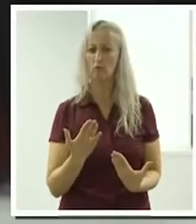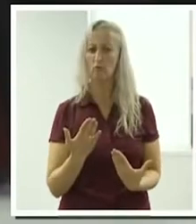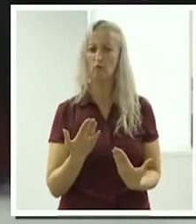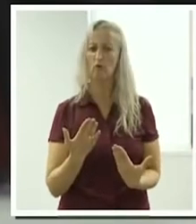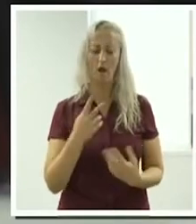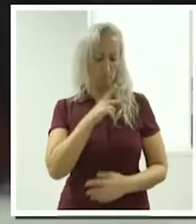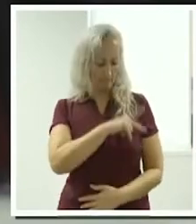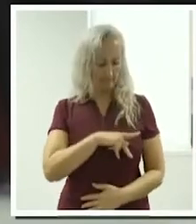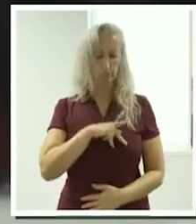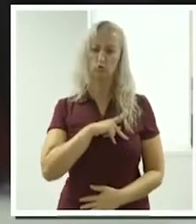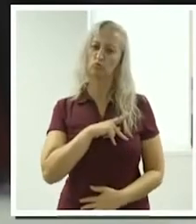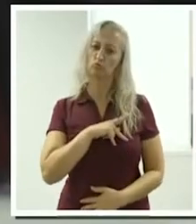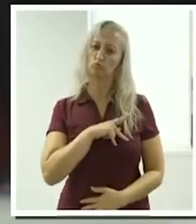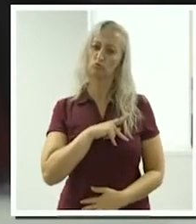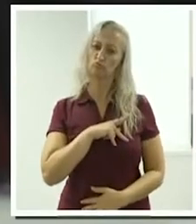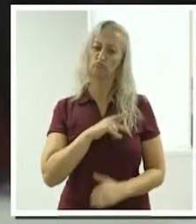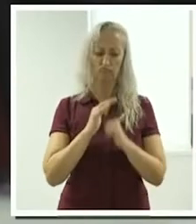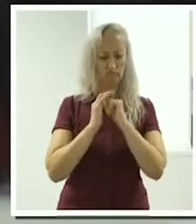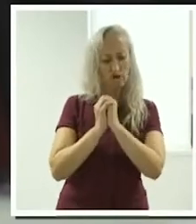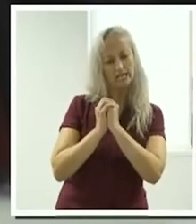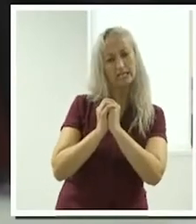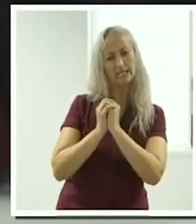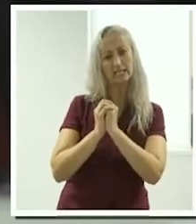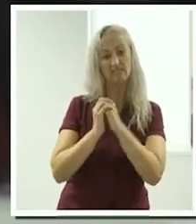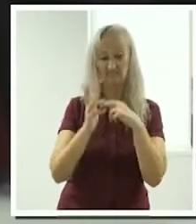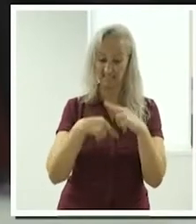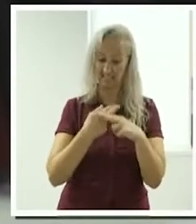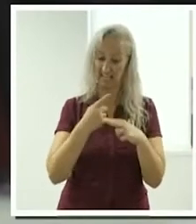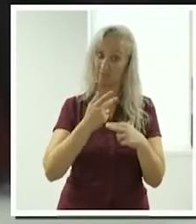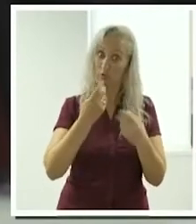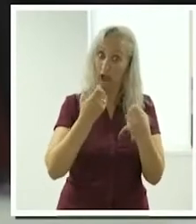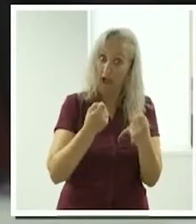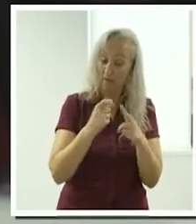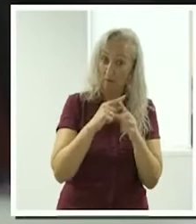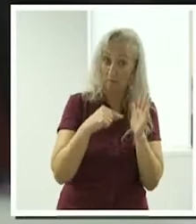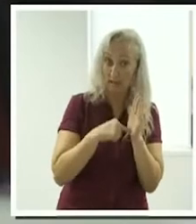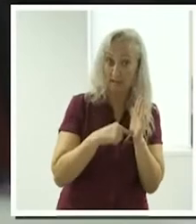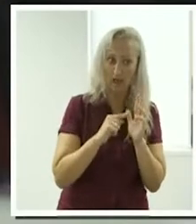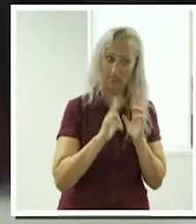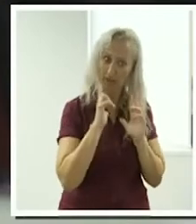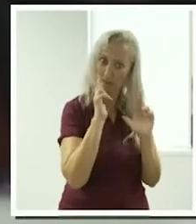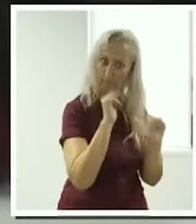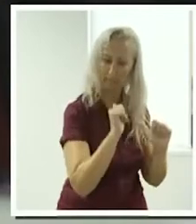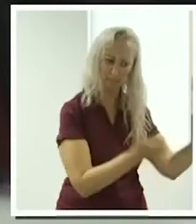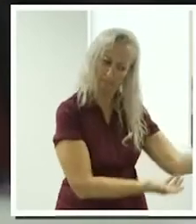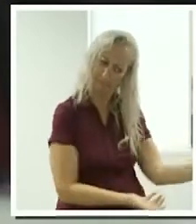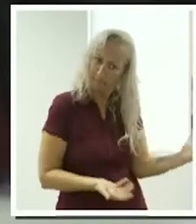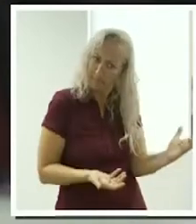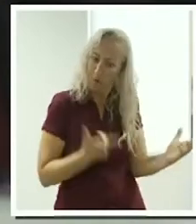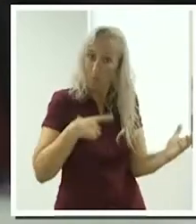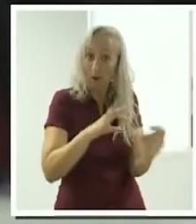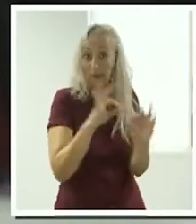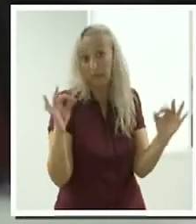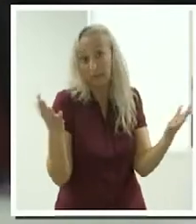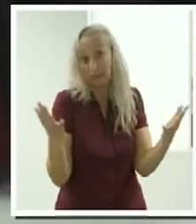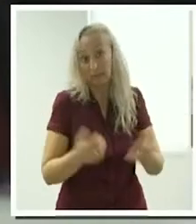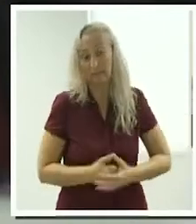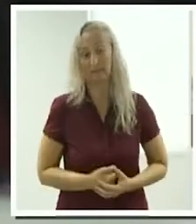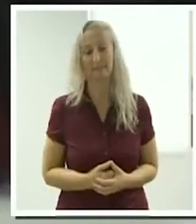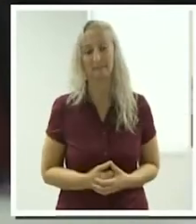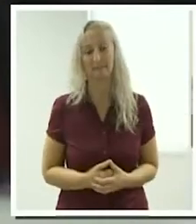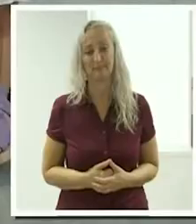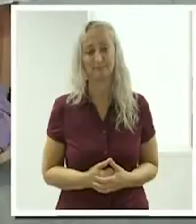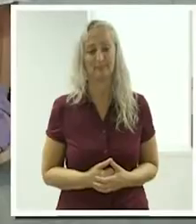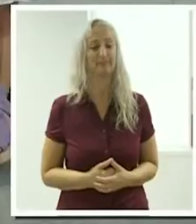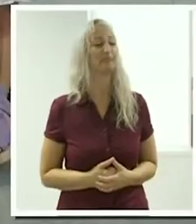professional and, you know, if you love your pet and you've got a gorgeous looking pet, show him off. Now,